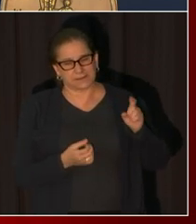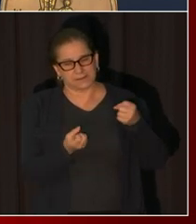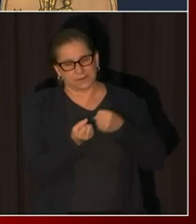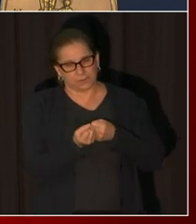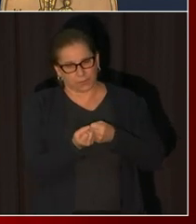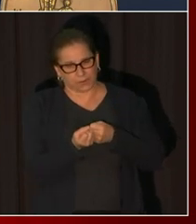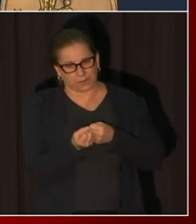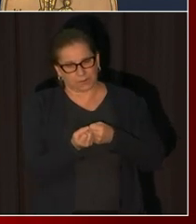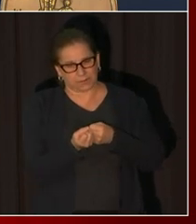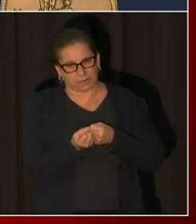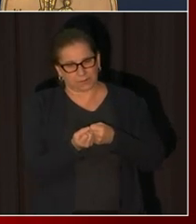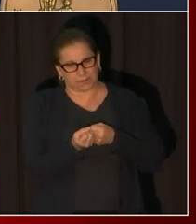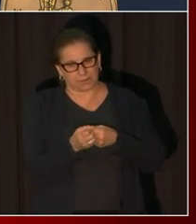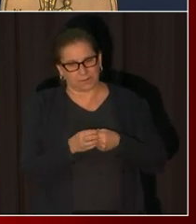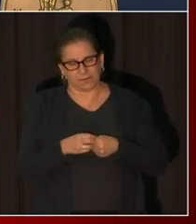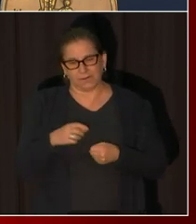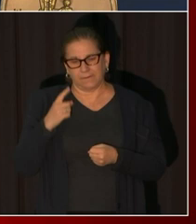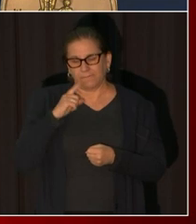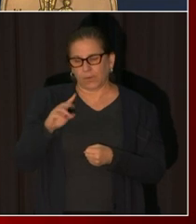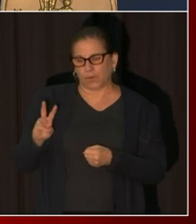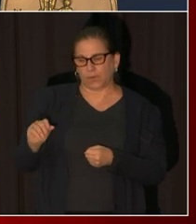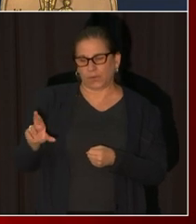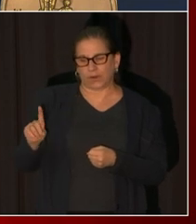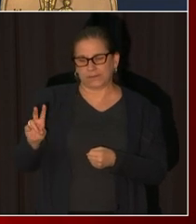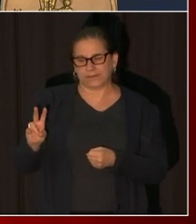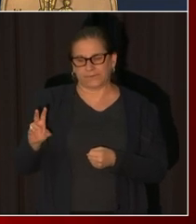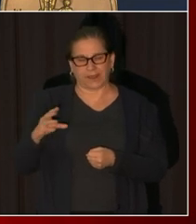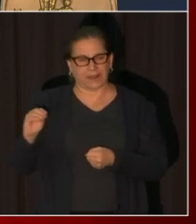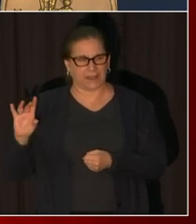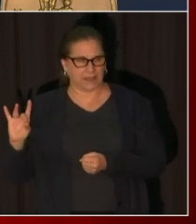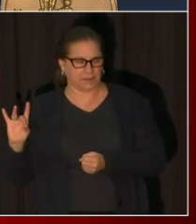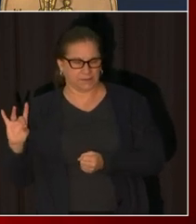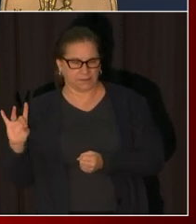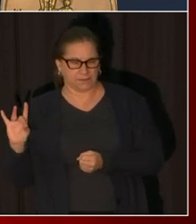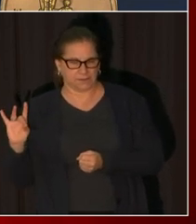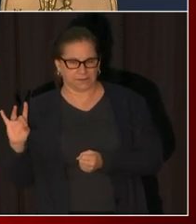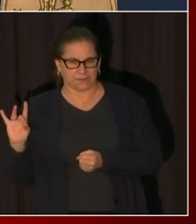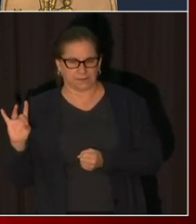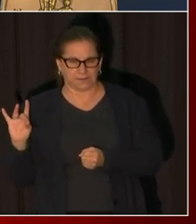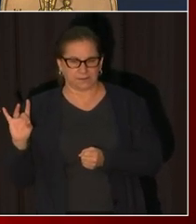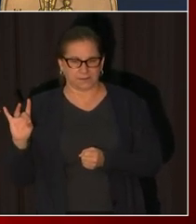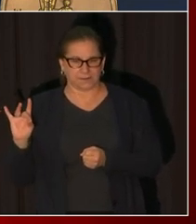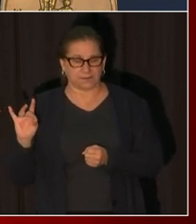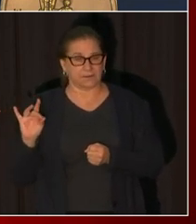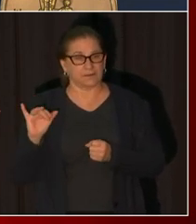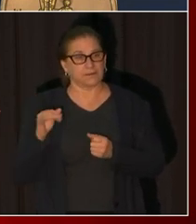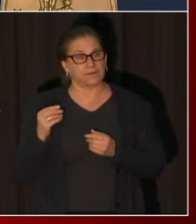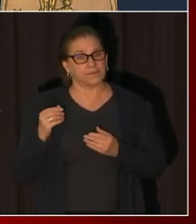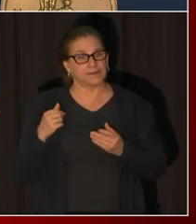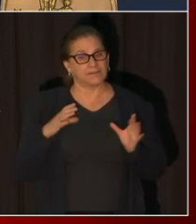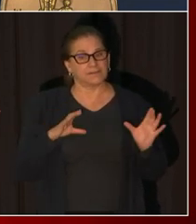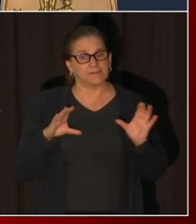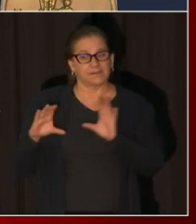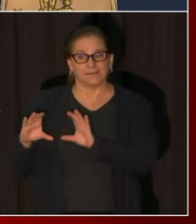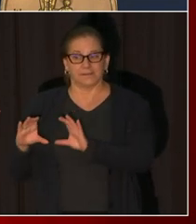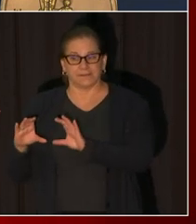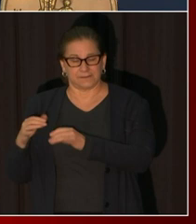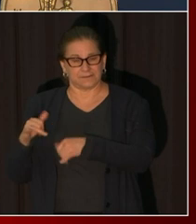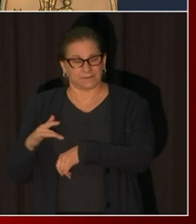I want to share that funding is still available for small businesses in Ward 7 and 8 and we will open